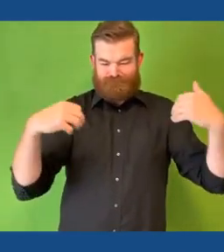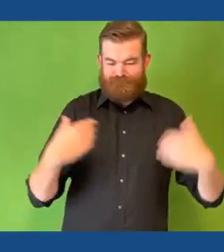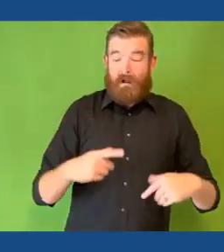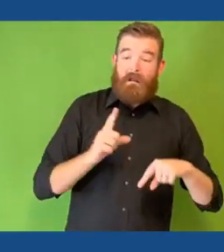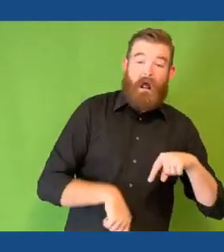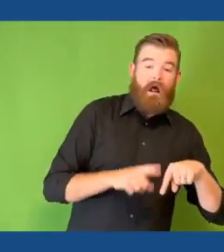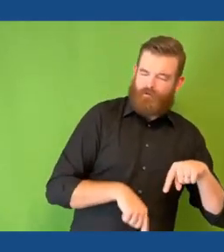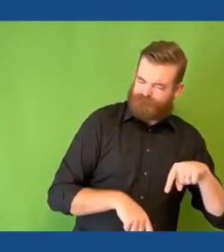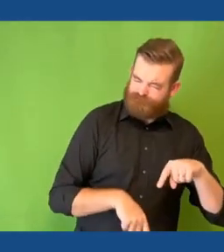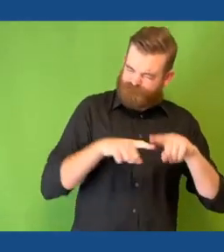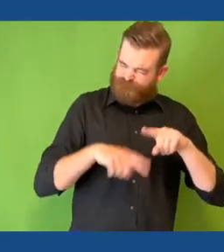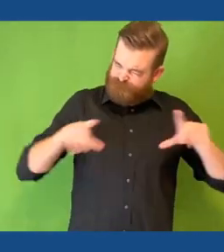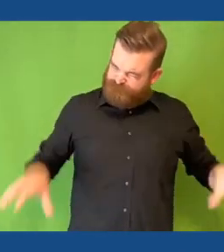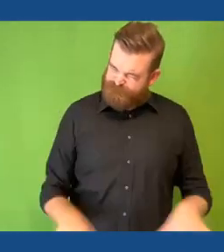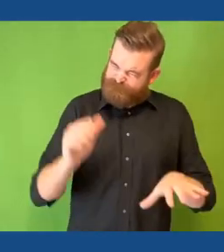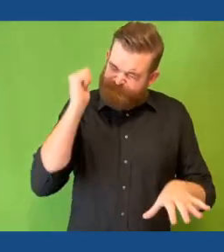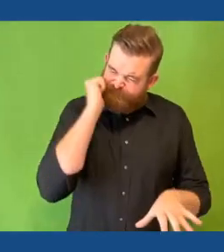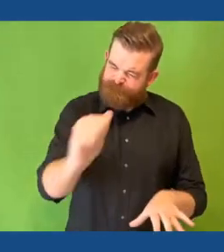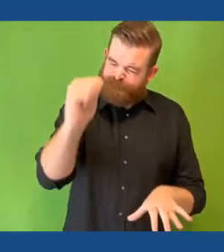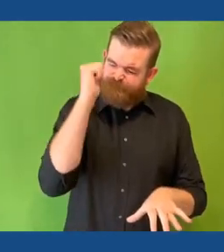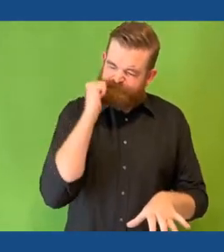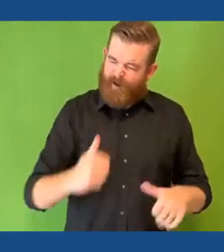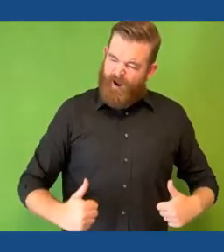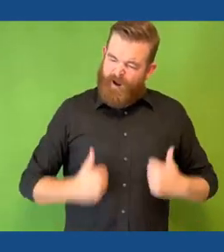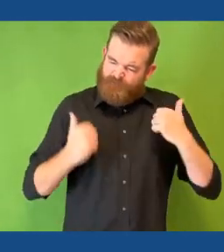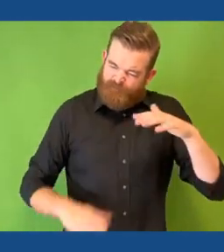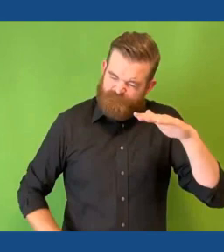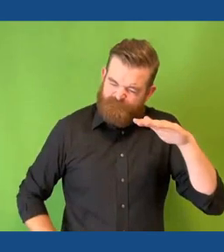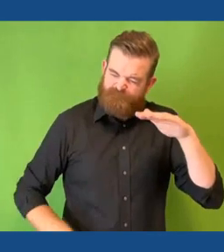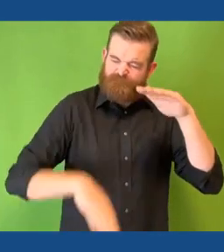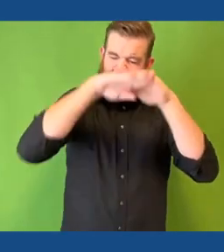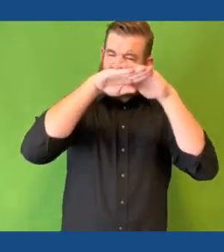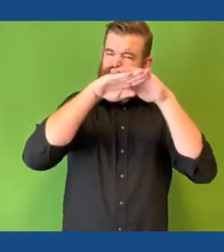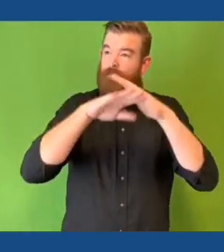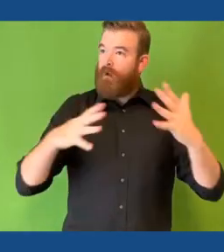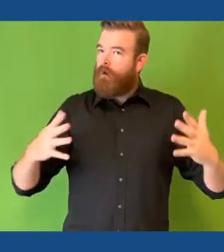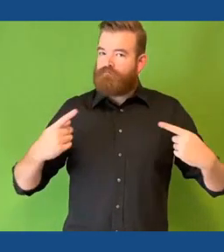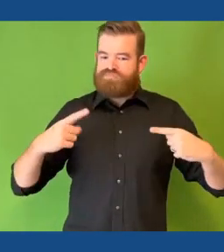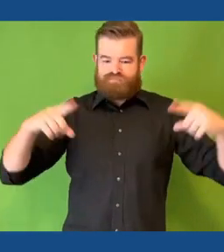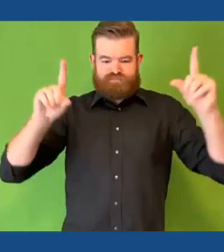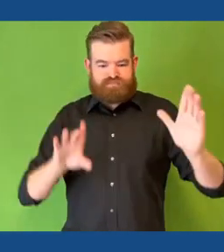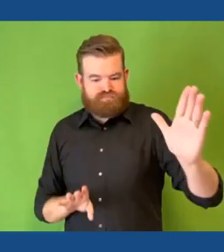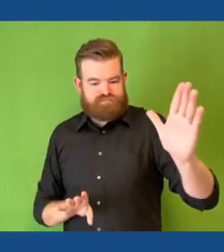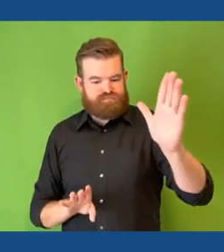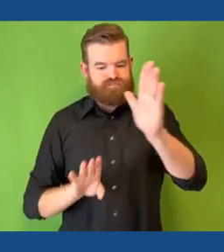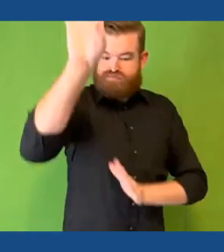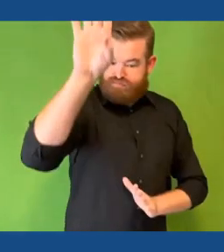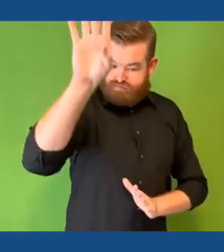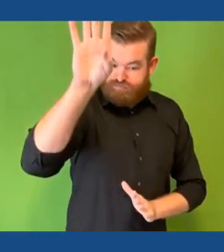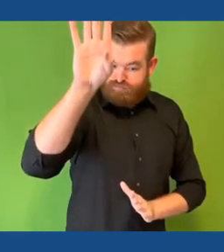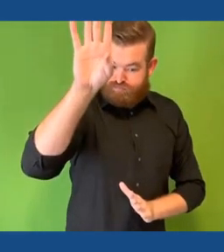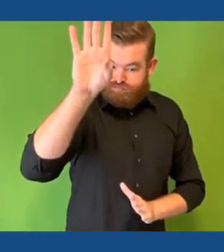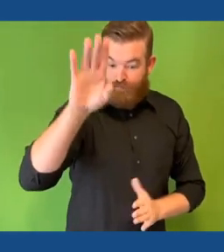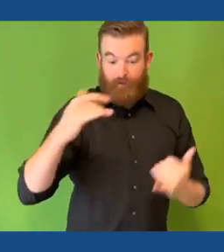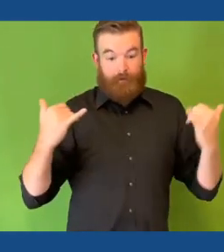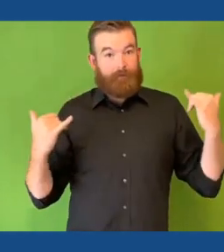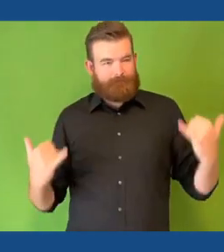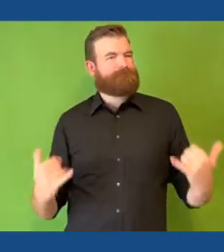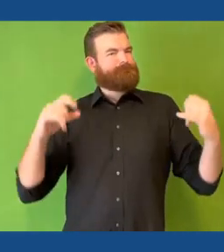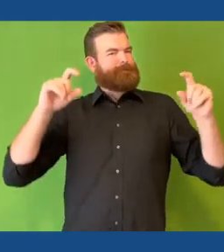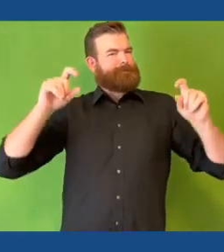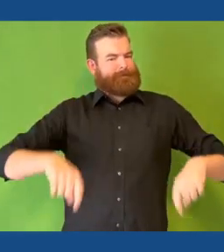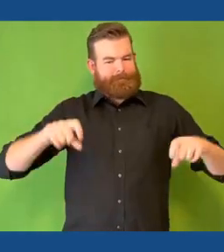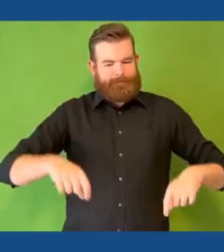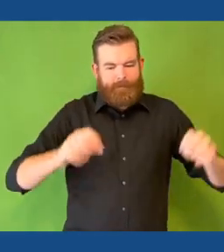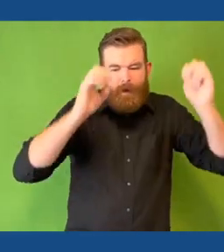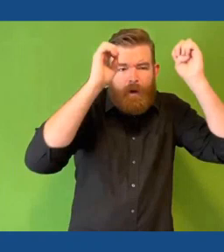you for showing up each and every day and living your life to the fullest. Not only surviving, but in many cases thriving. This is a